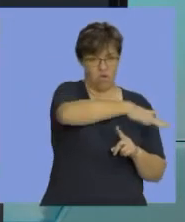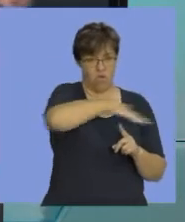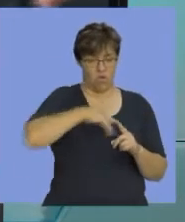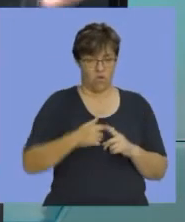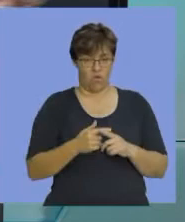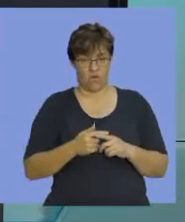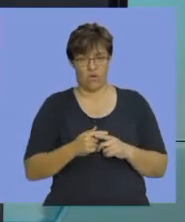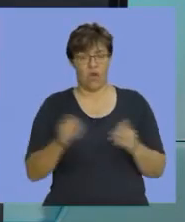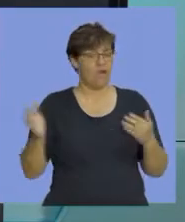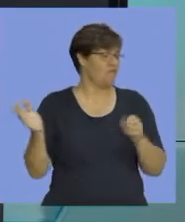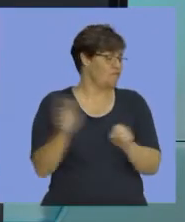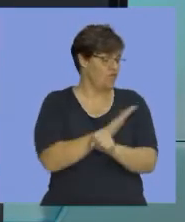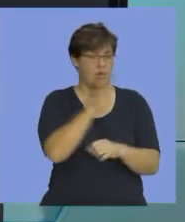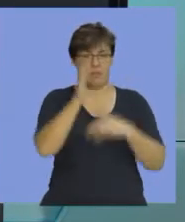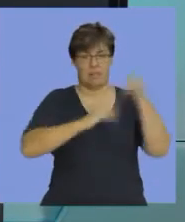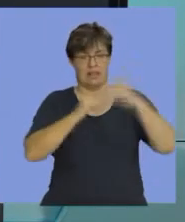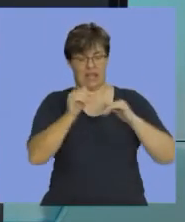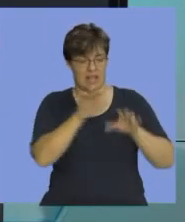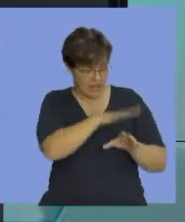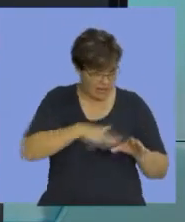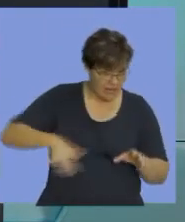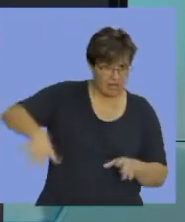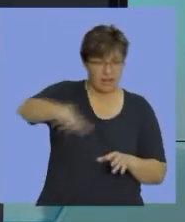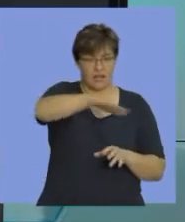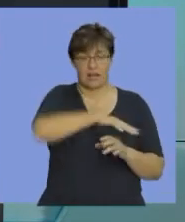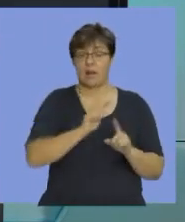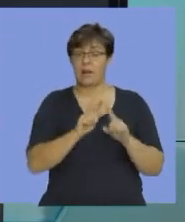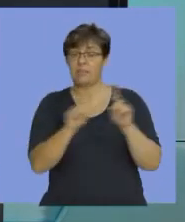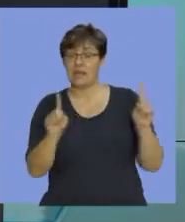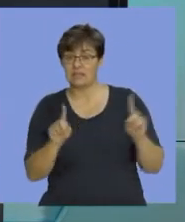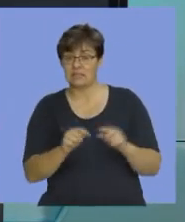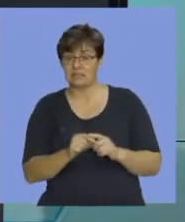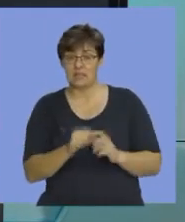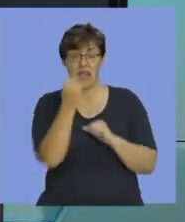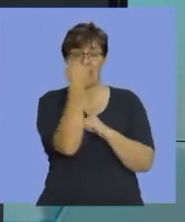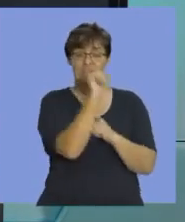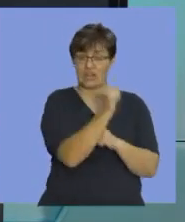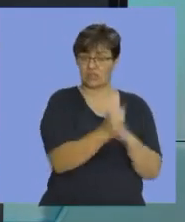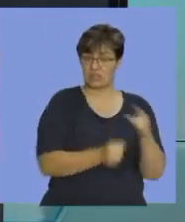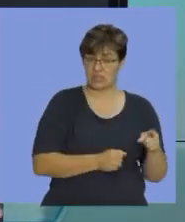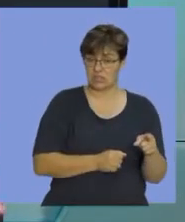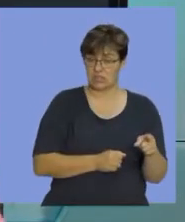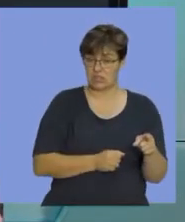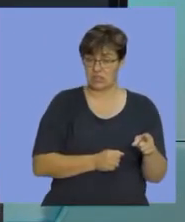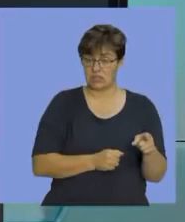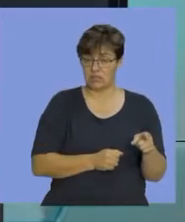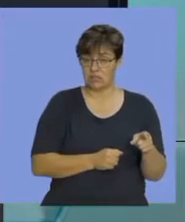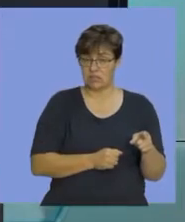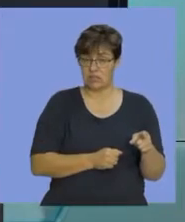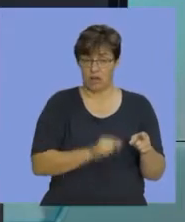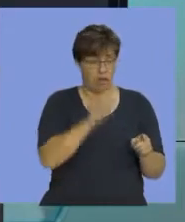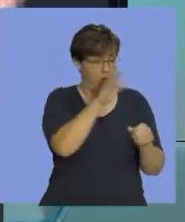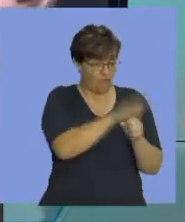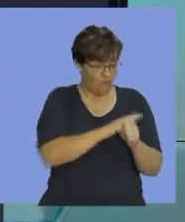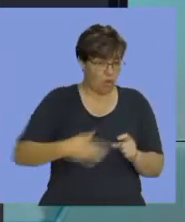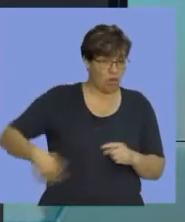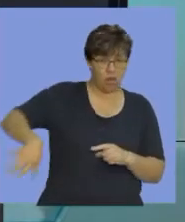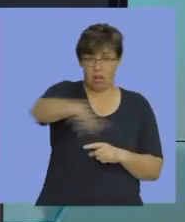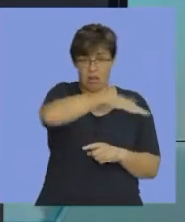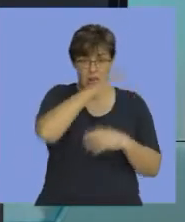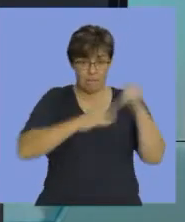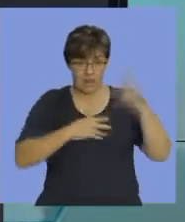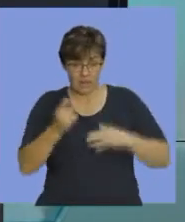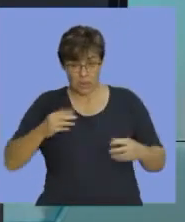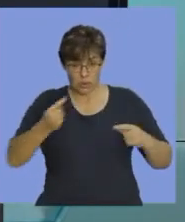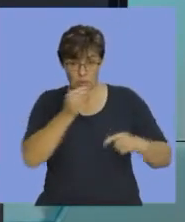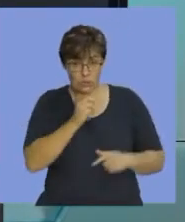the entire building. Right. But the factory does not occupy the entire building.